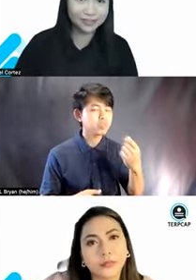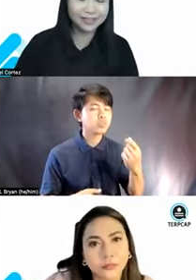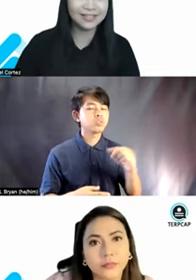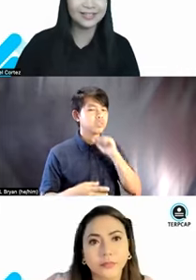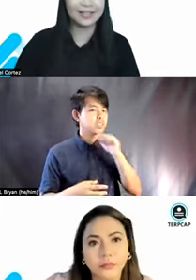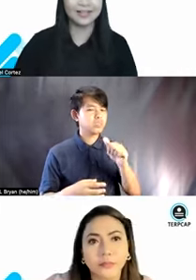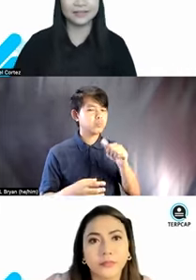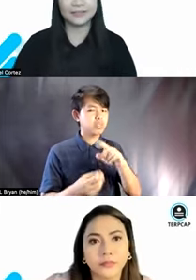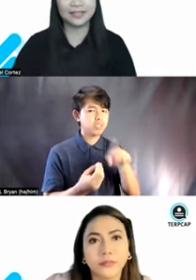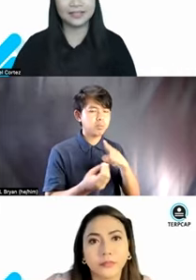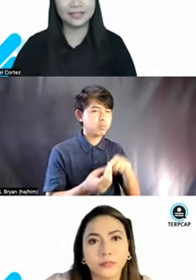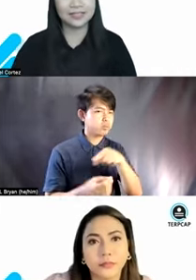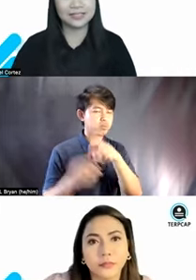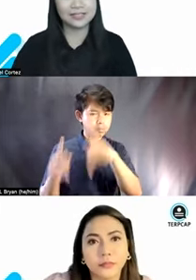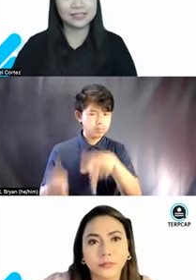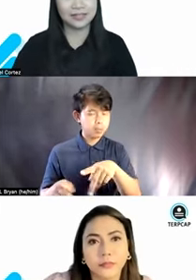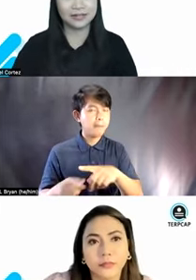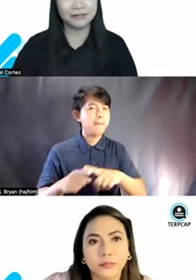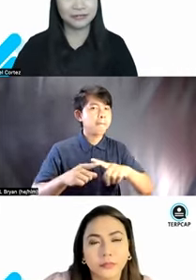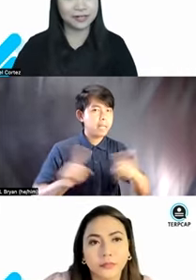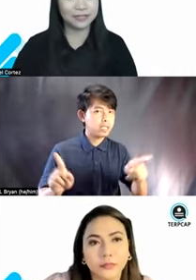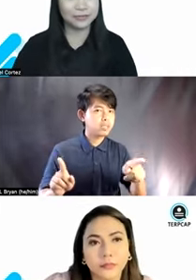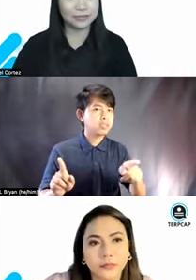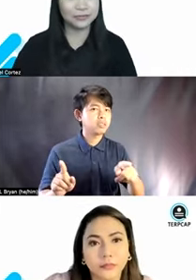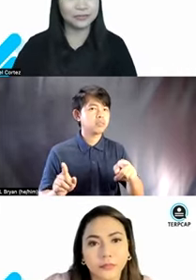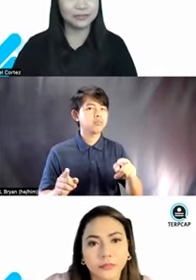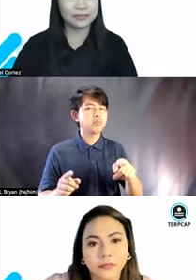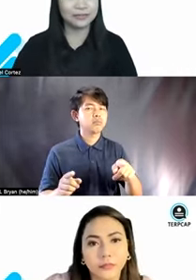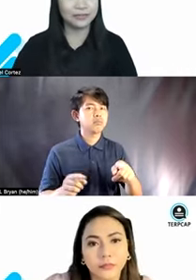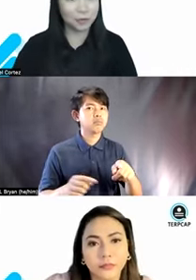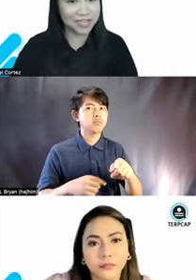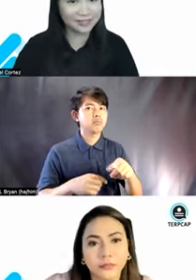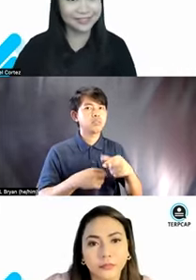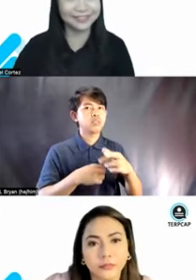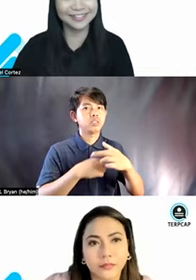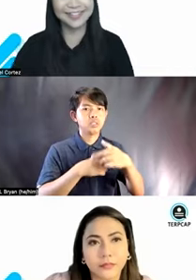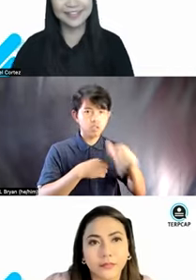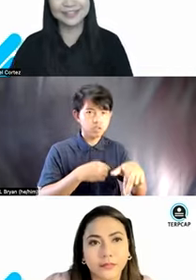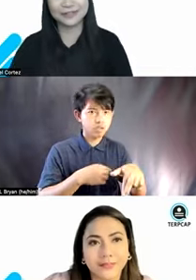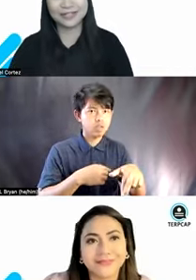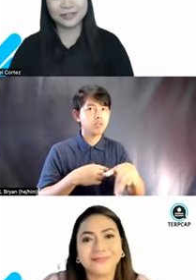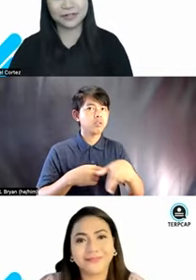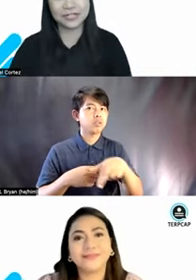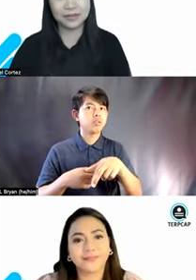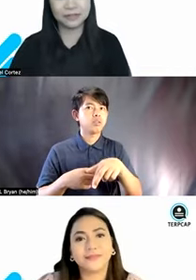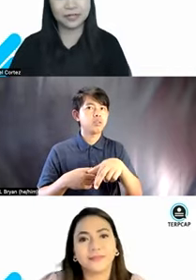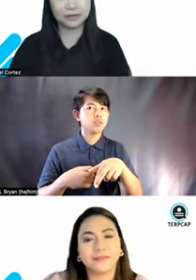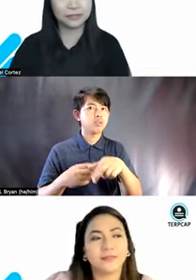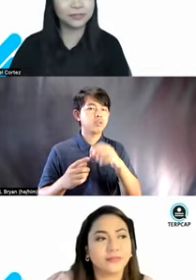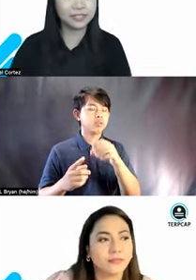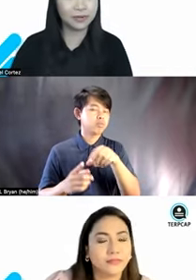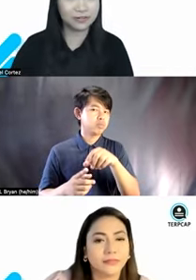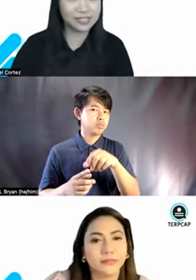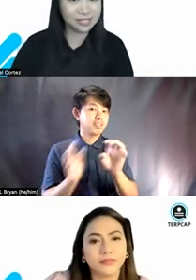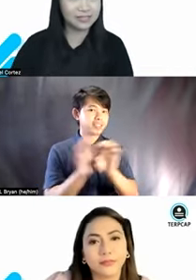person. Um, it is, uh, referring to an object. So let's say, for example, a